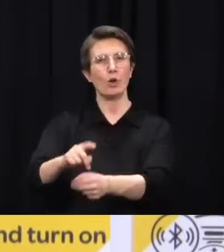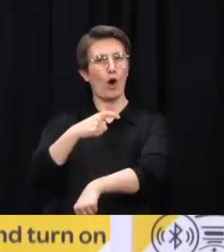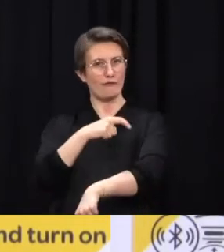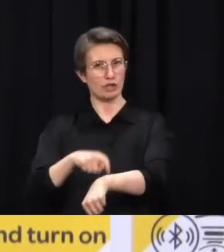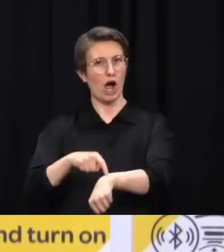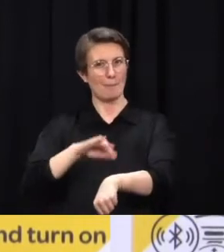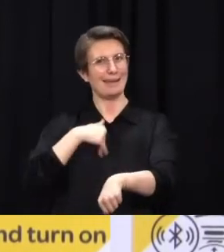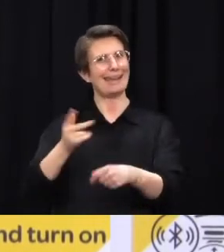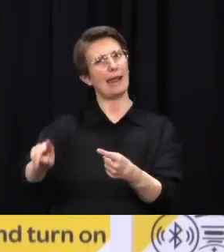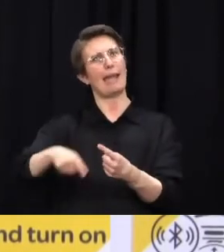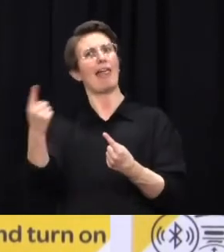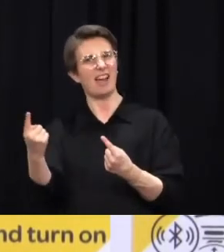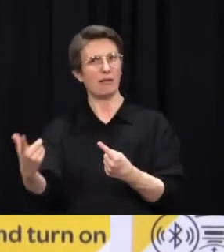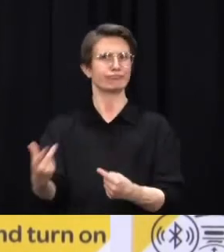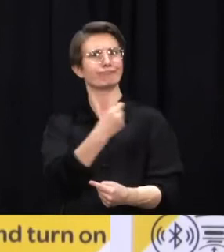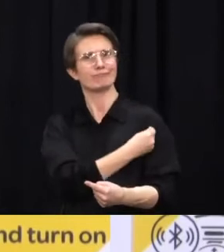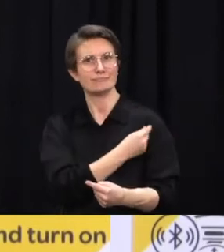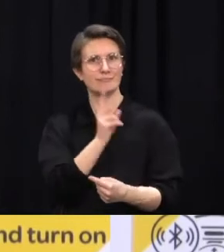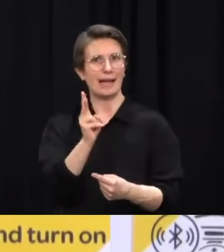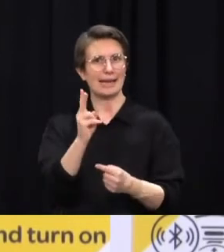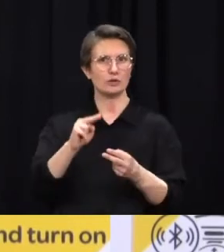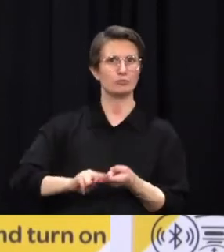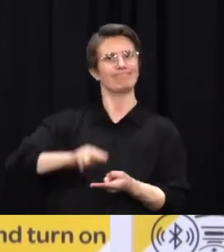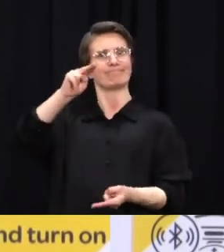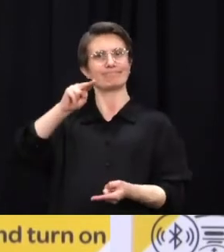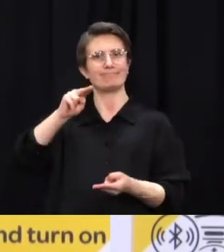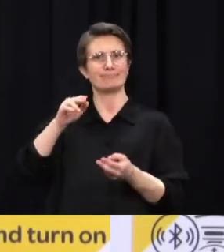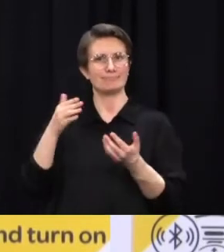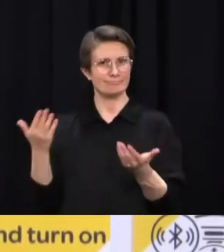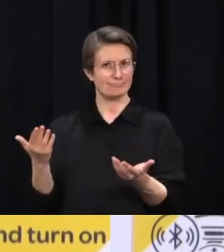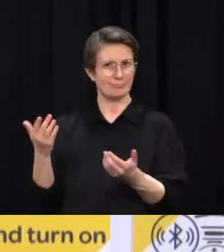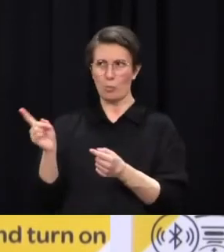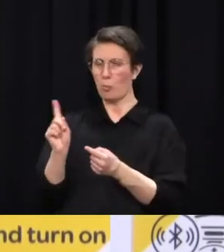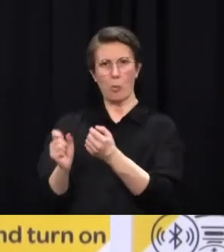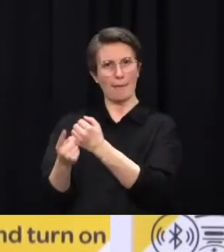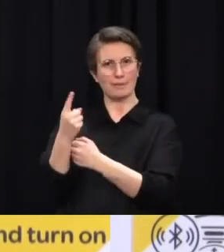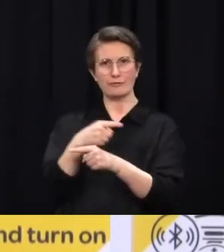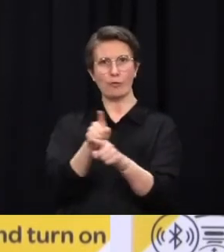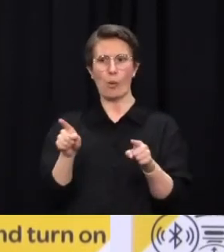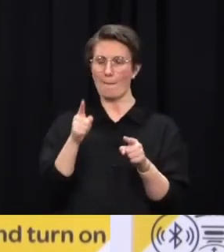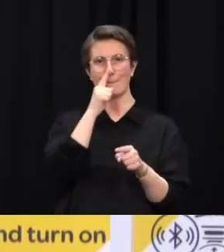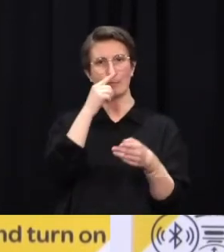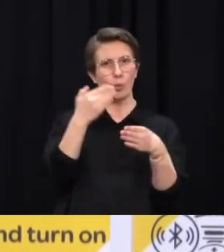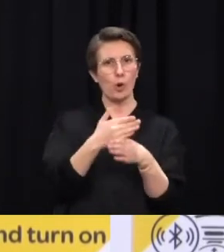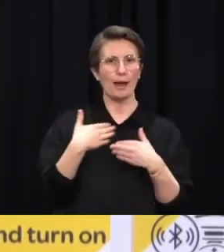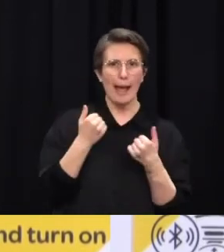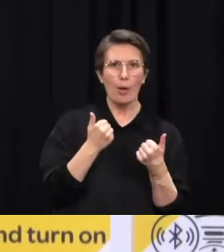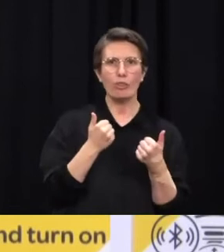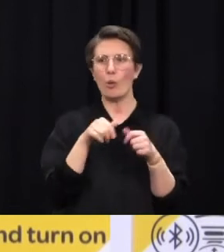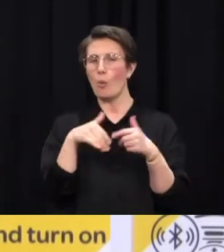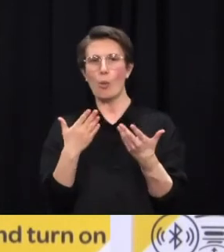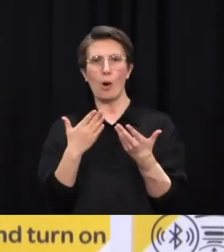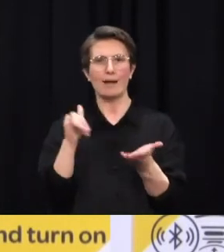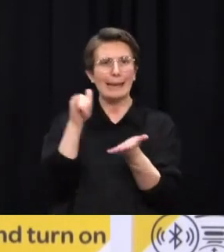will have already elapsed for our frontline water workers who will be operating at the frontline with a lower efficacy? So we already have